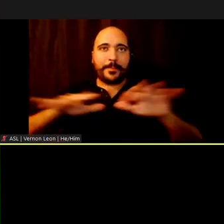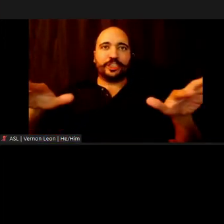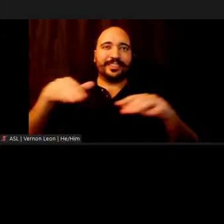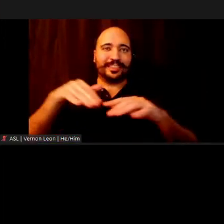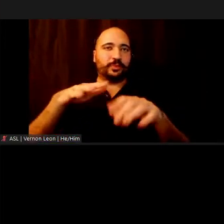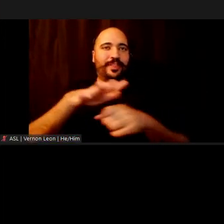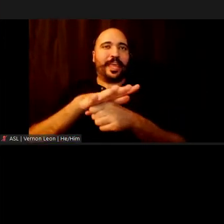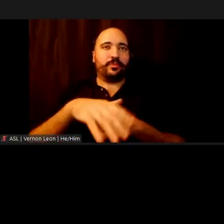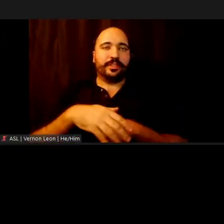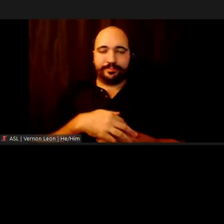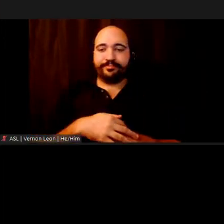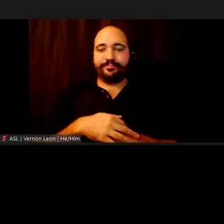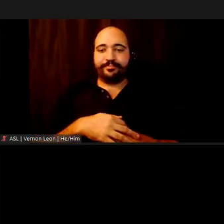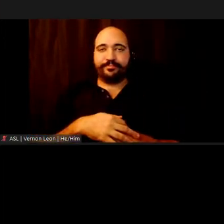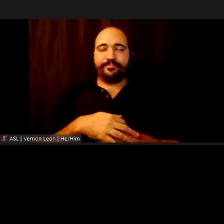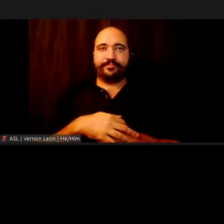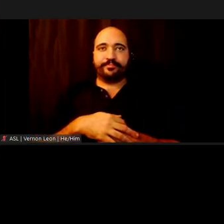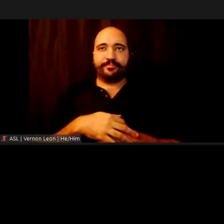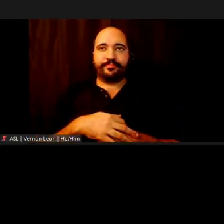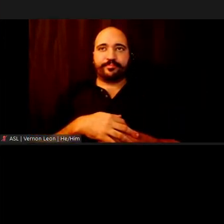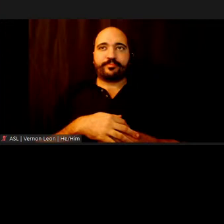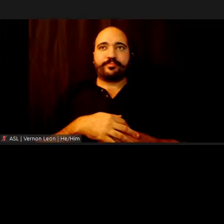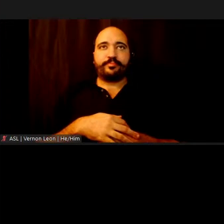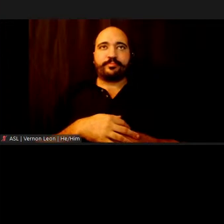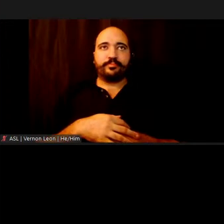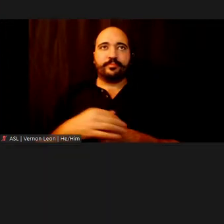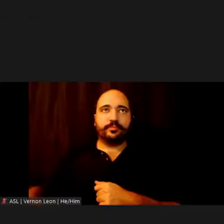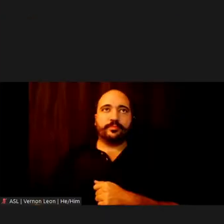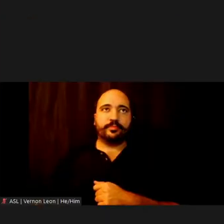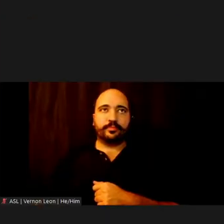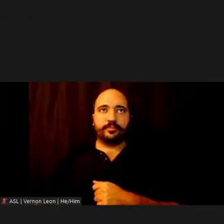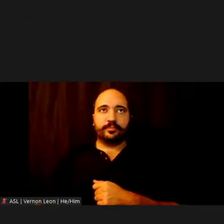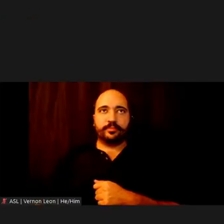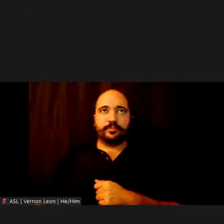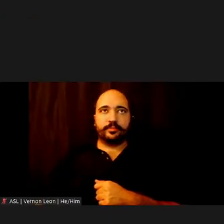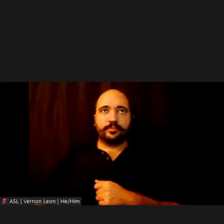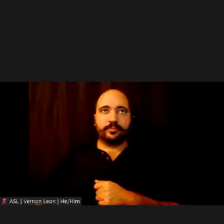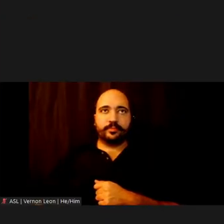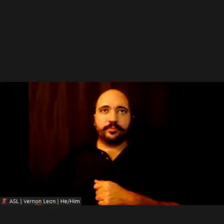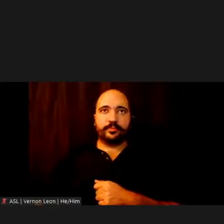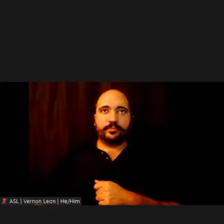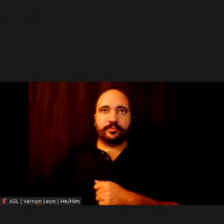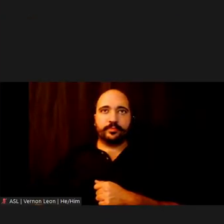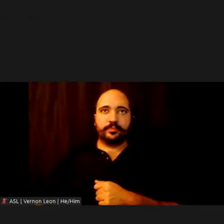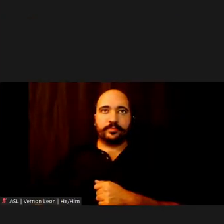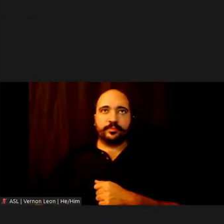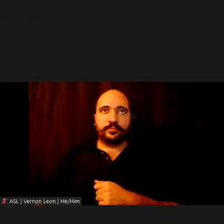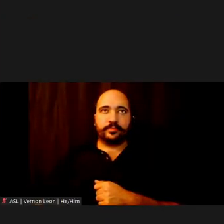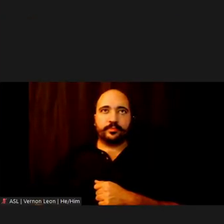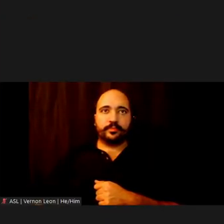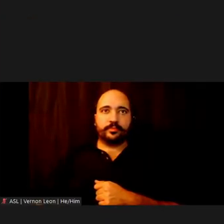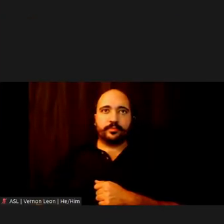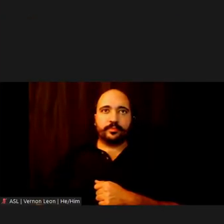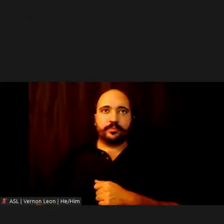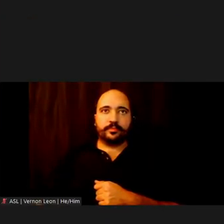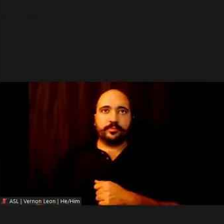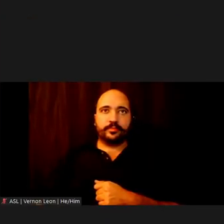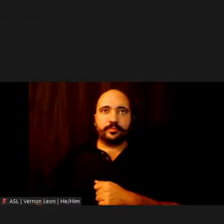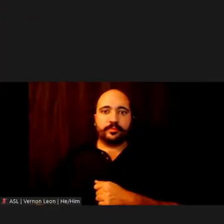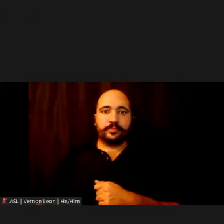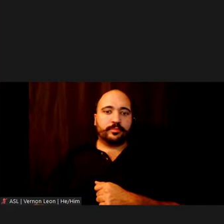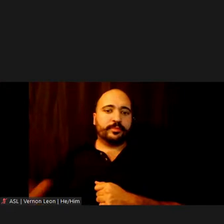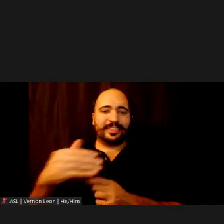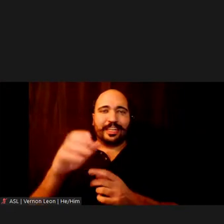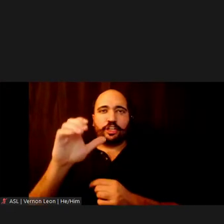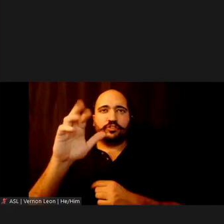Thank you. Our next speaker is Craig Isman. If you have not heard your name called but would like to